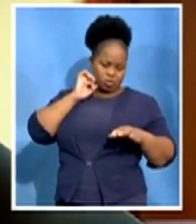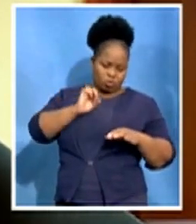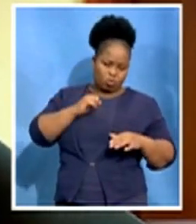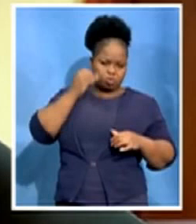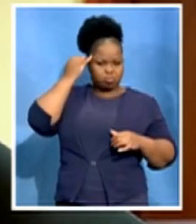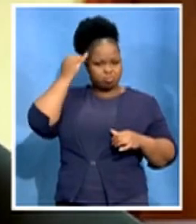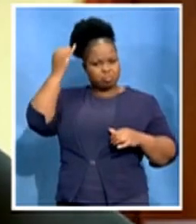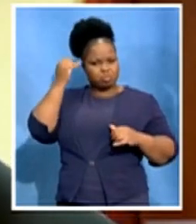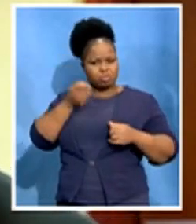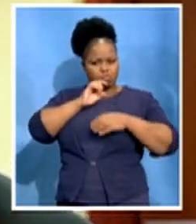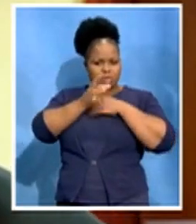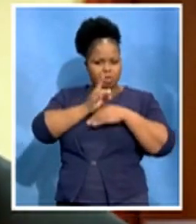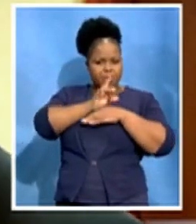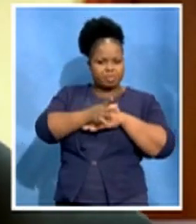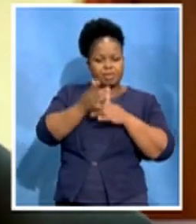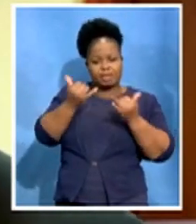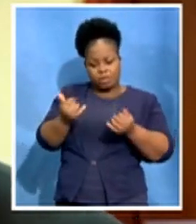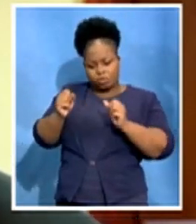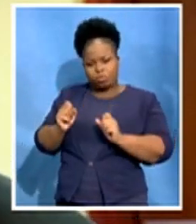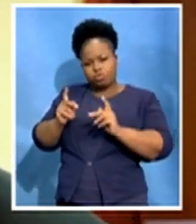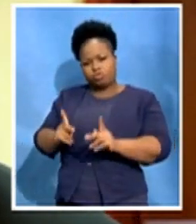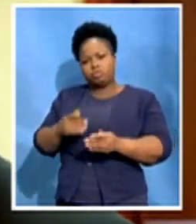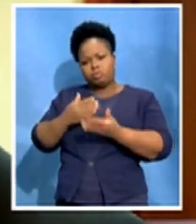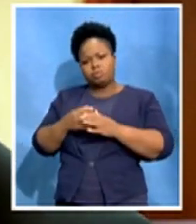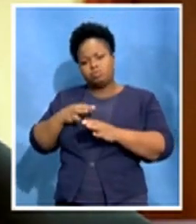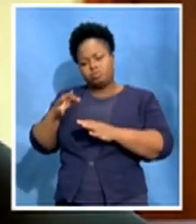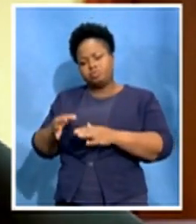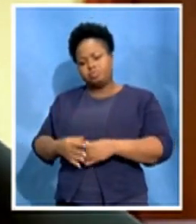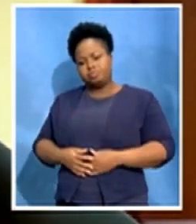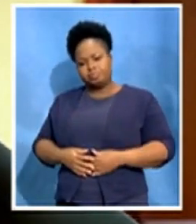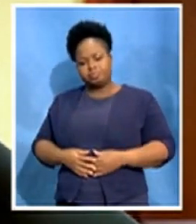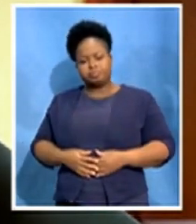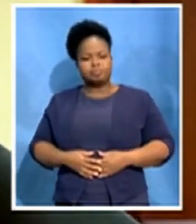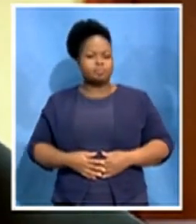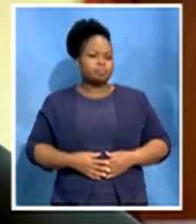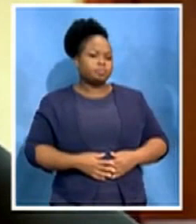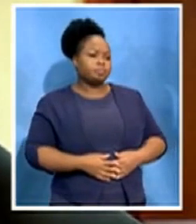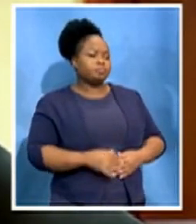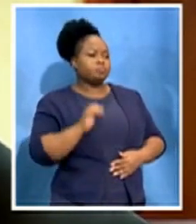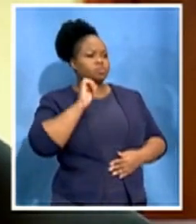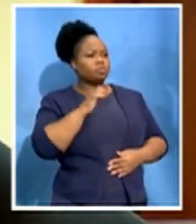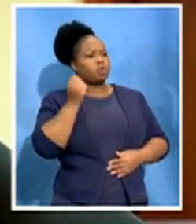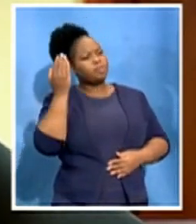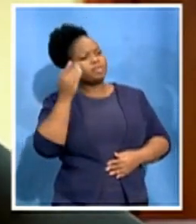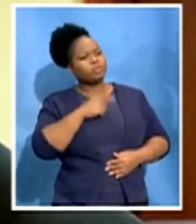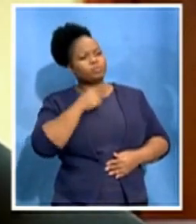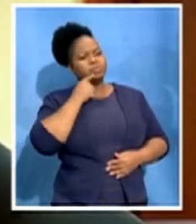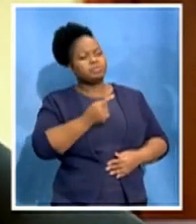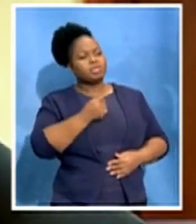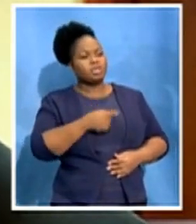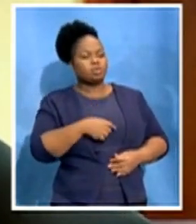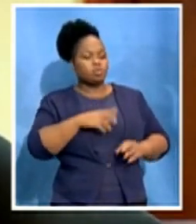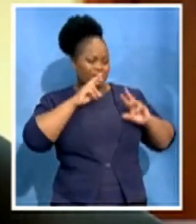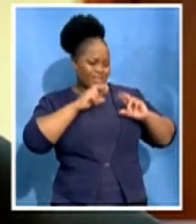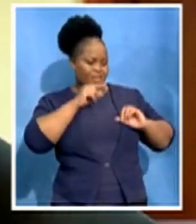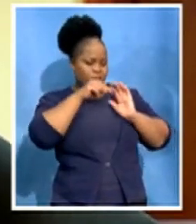to make input. When it comes to your appeal, you say that you will study the judgment in depth and you might even